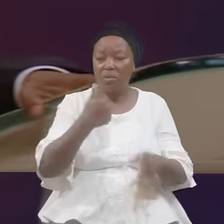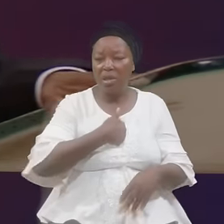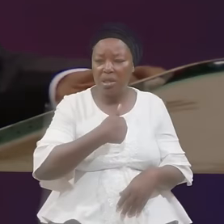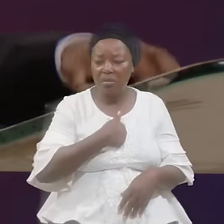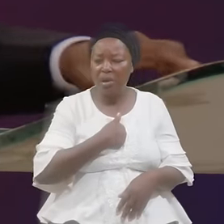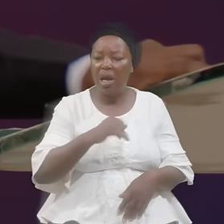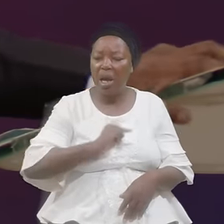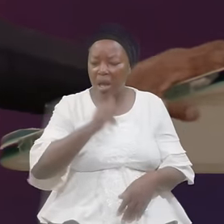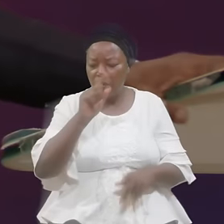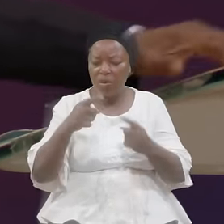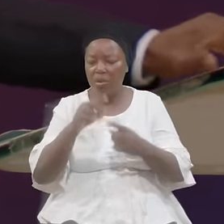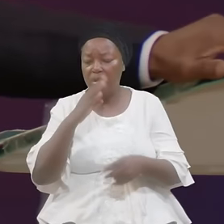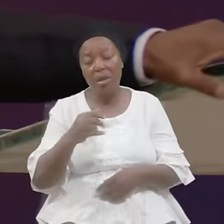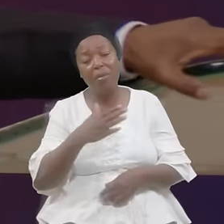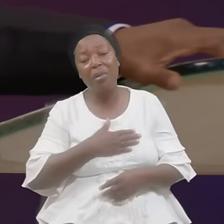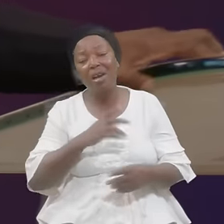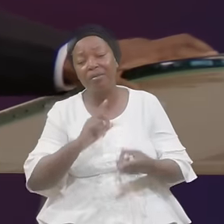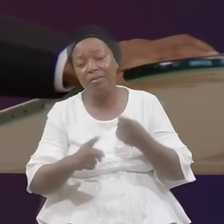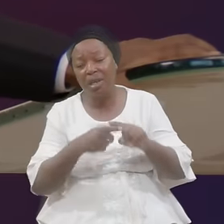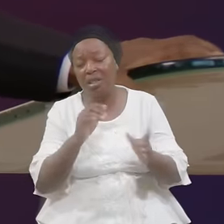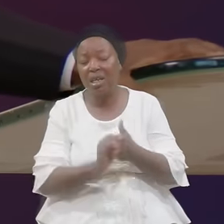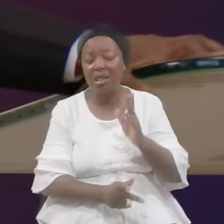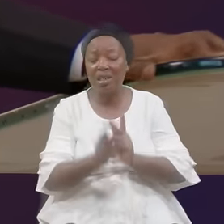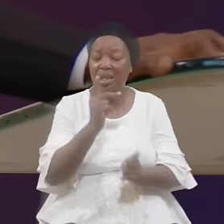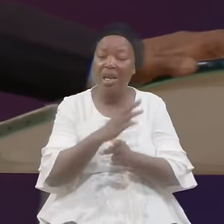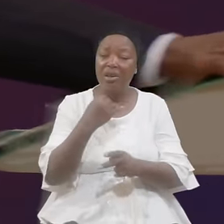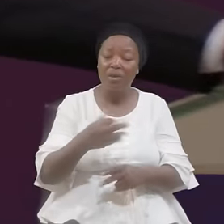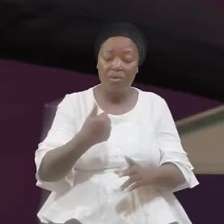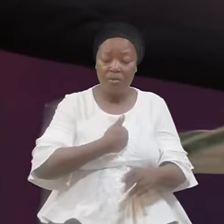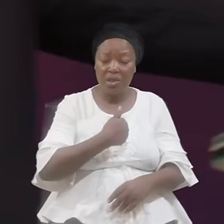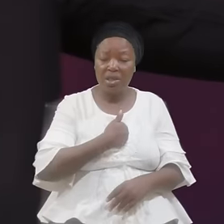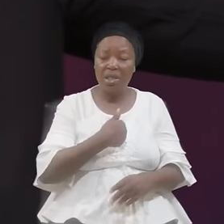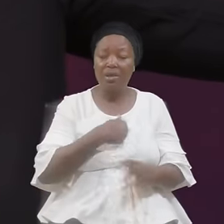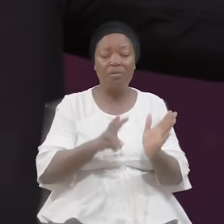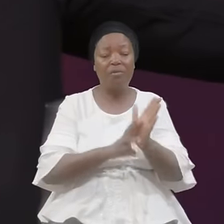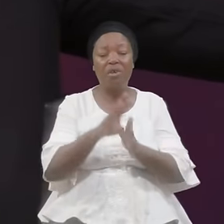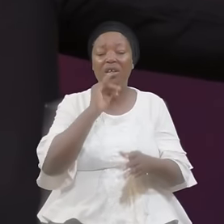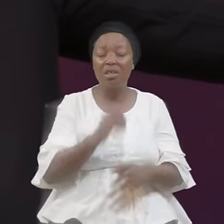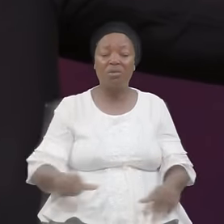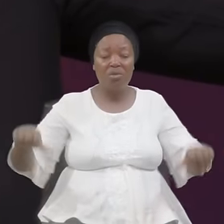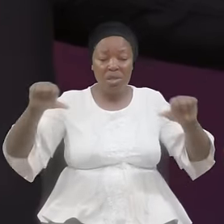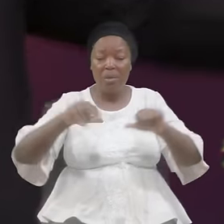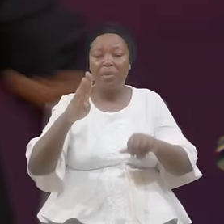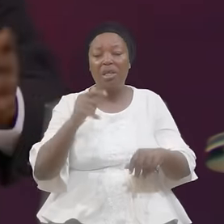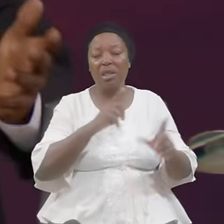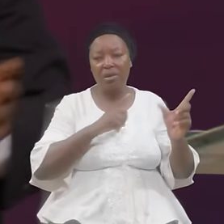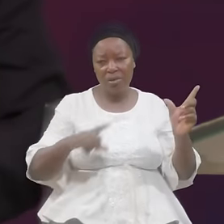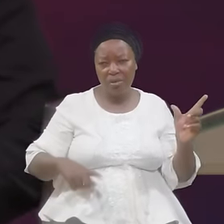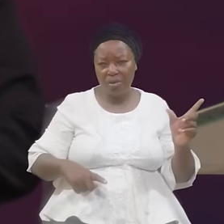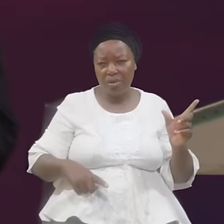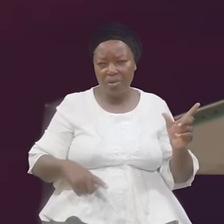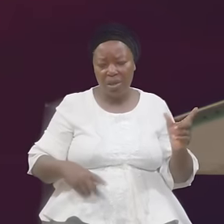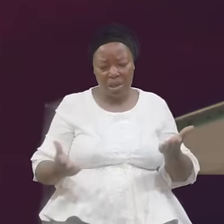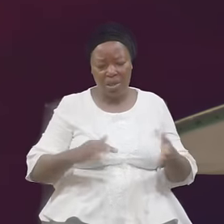That Kind Of Self Will Is Condemned By God Here The